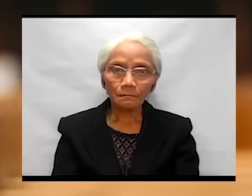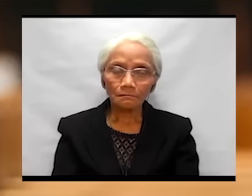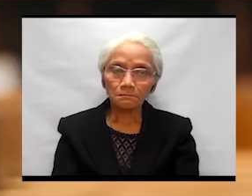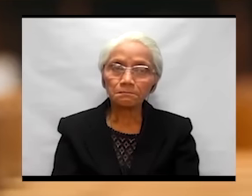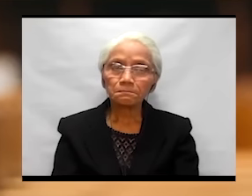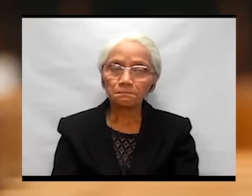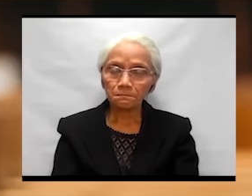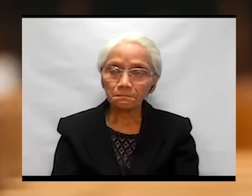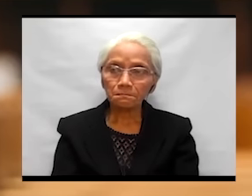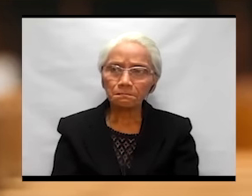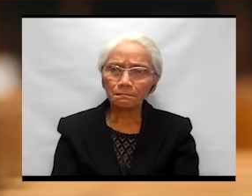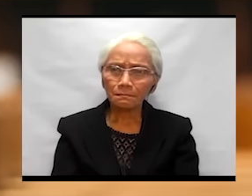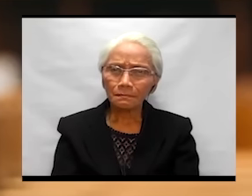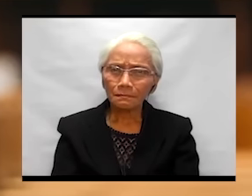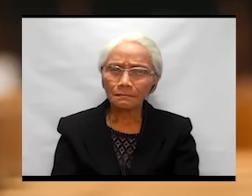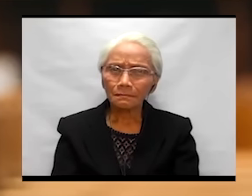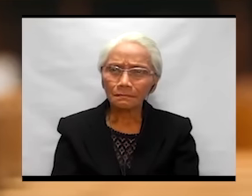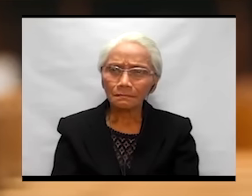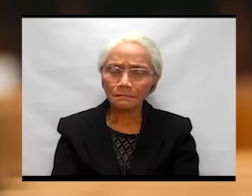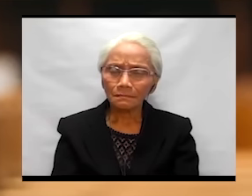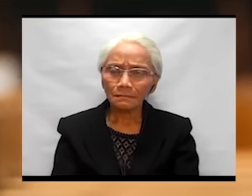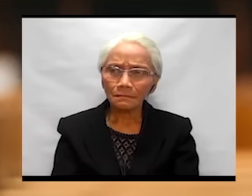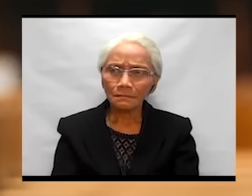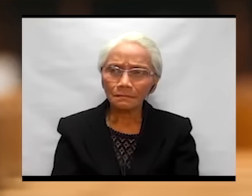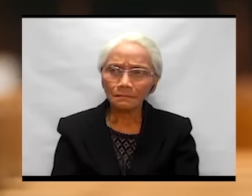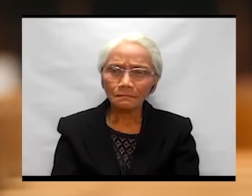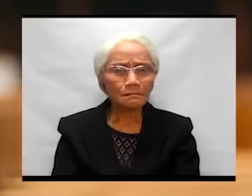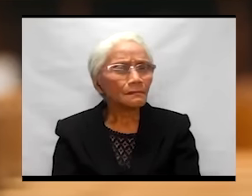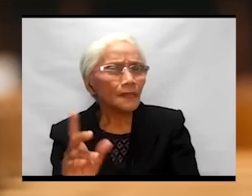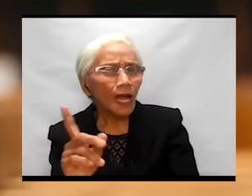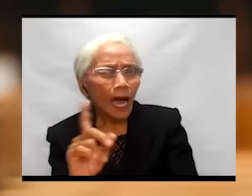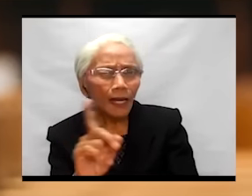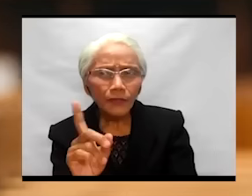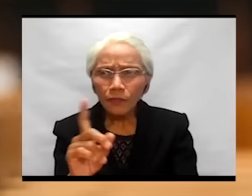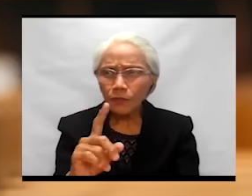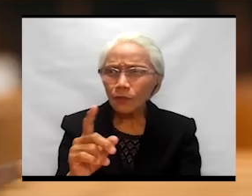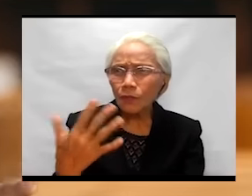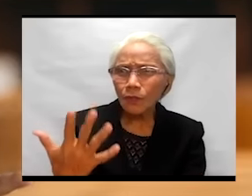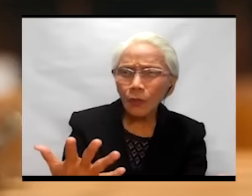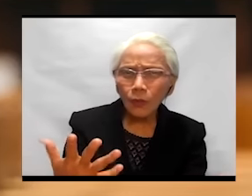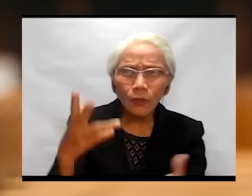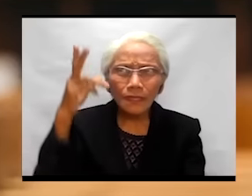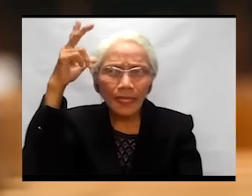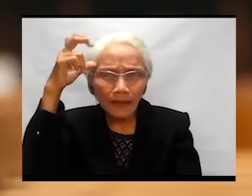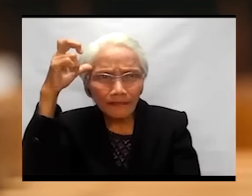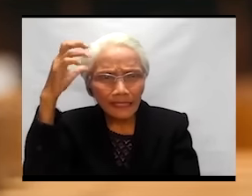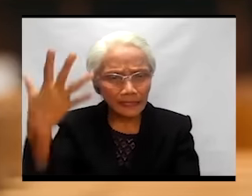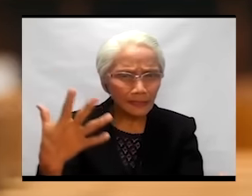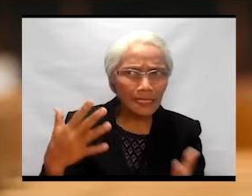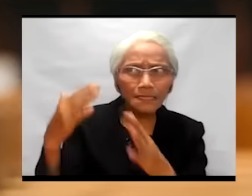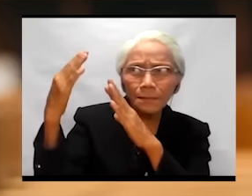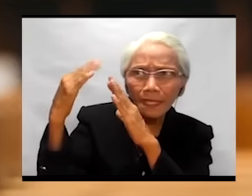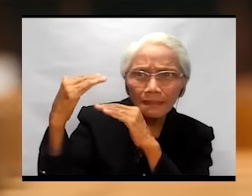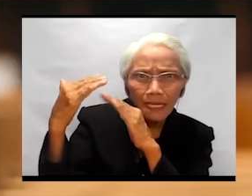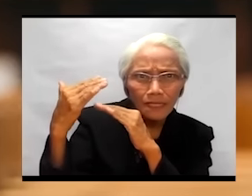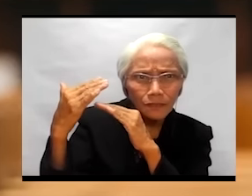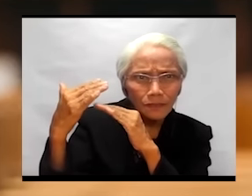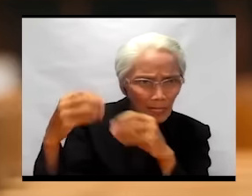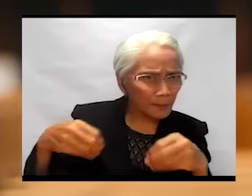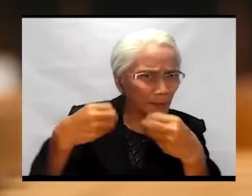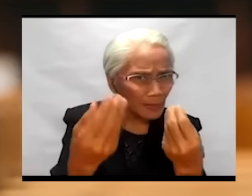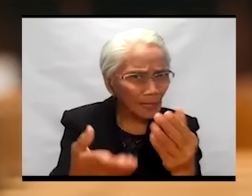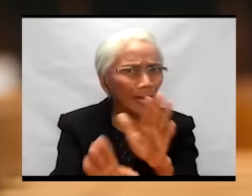Now, what did the devil expect of Jesus in return? No?